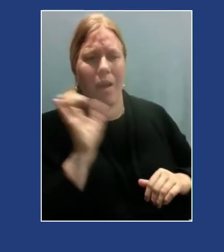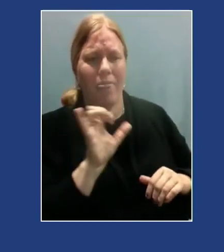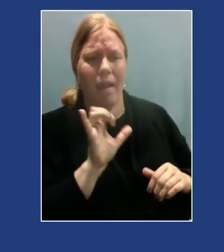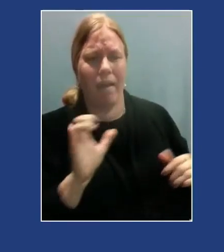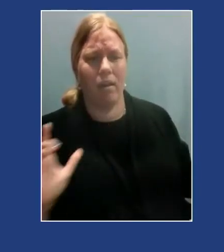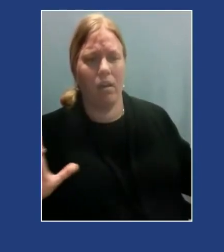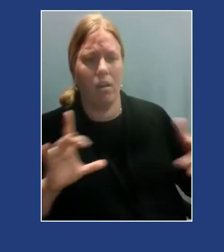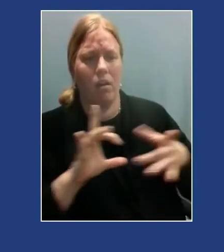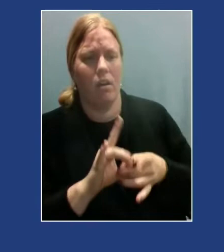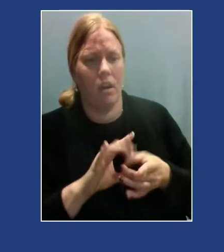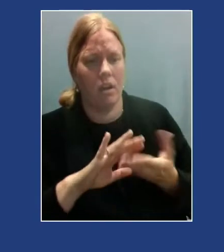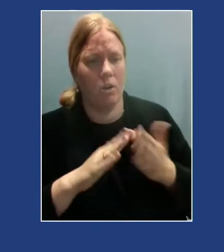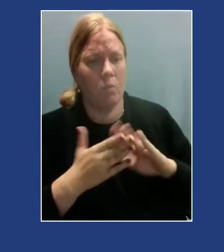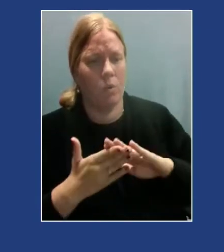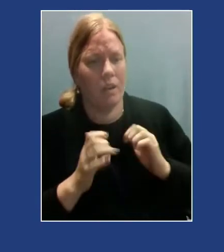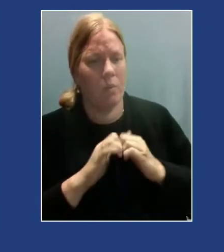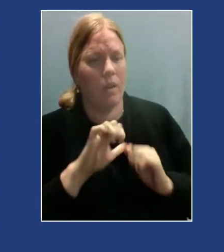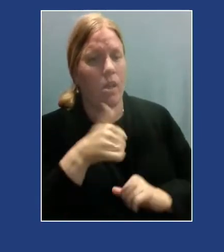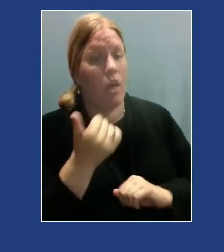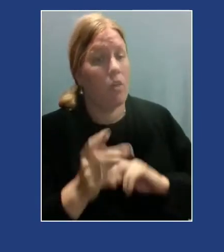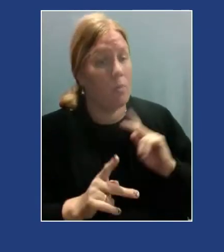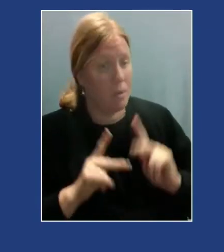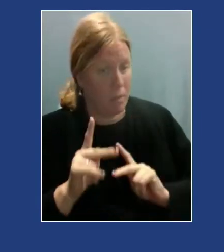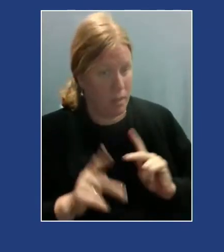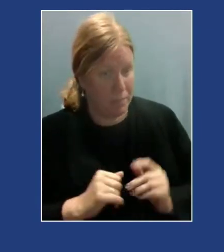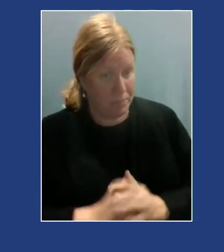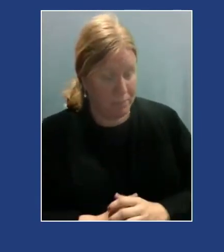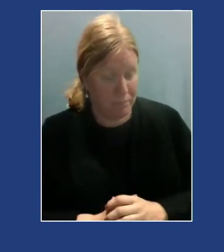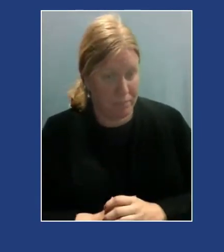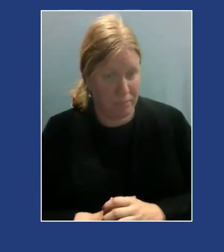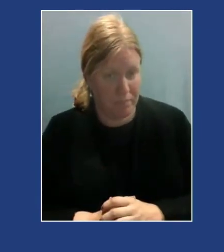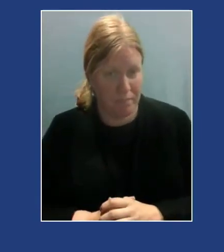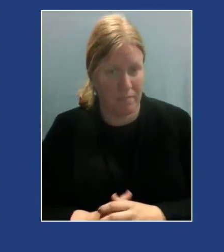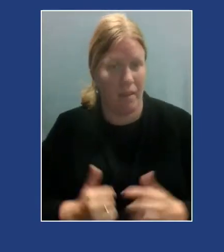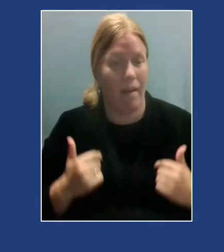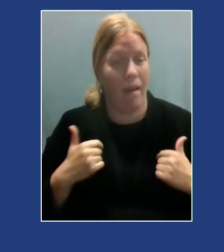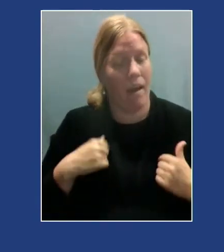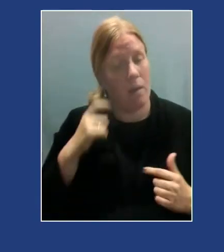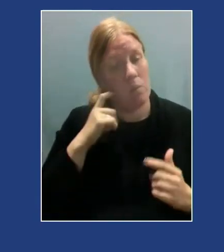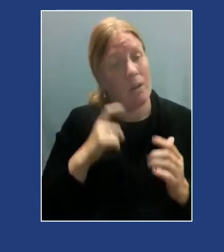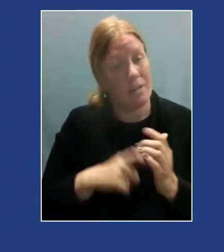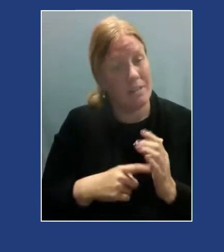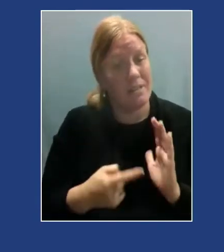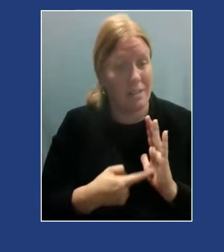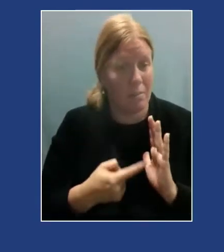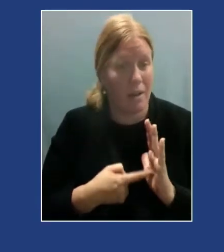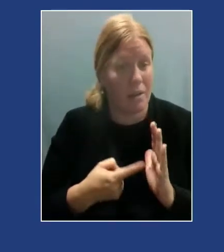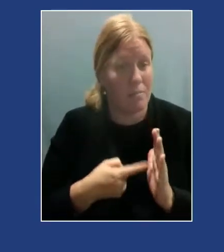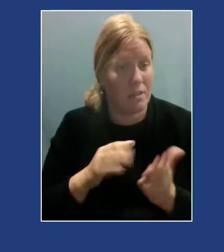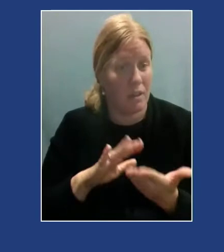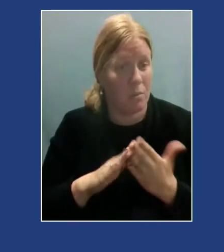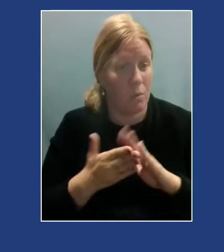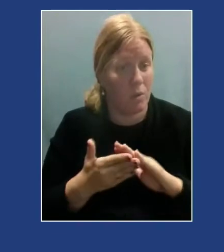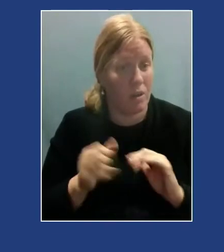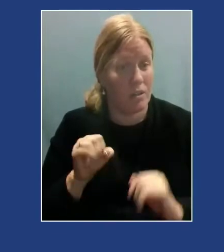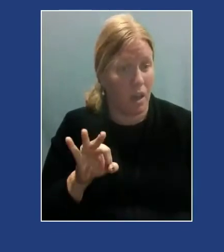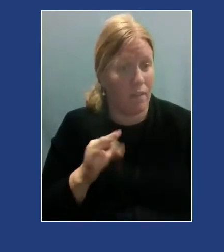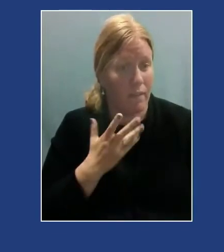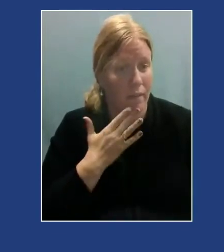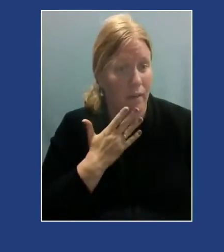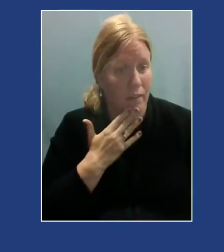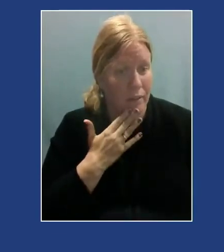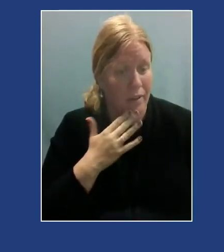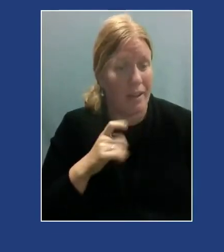and in community with other people. I'm recognizing that sometimes in communities of color, time